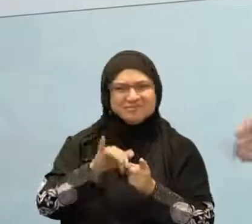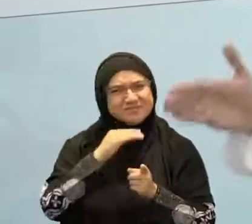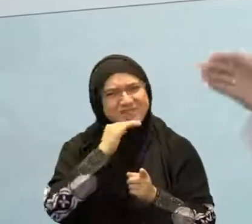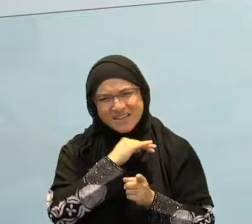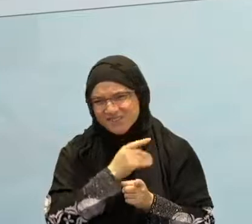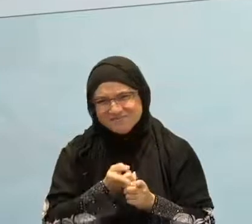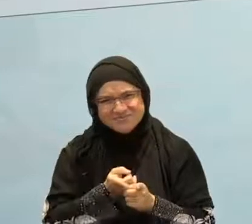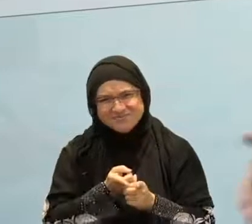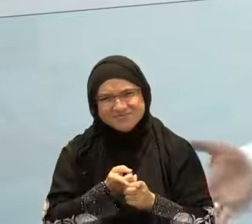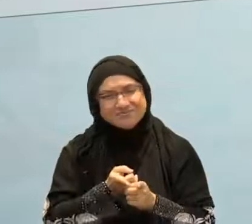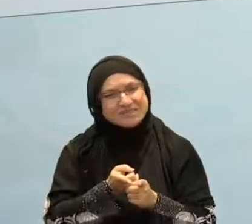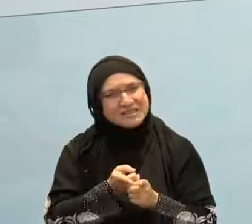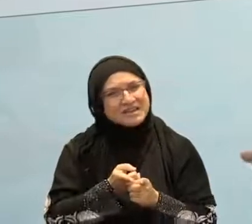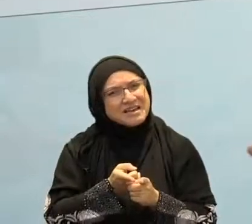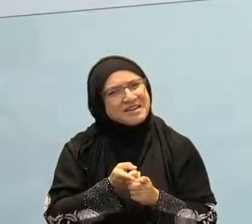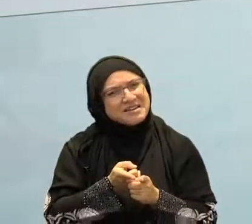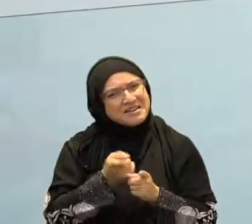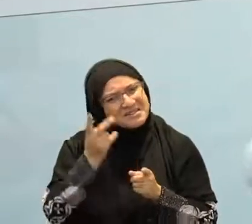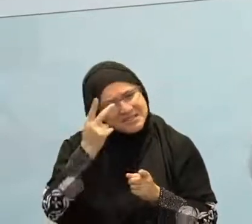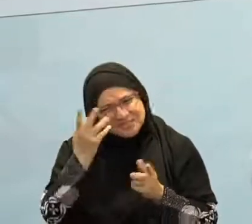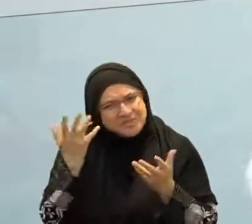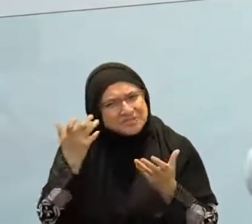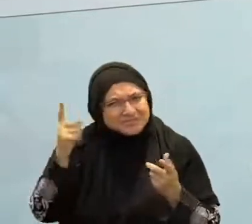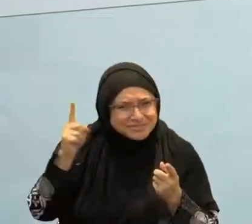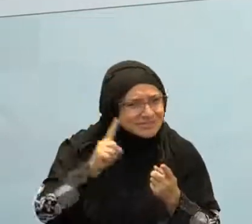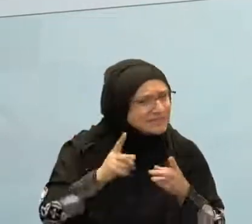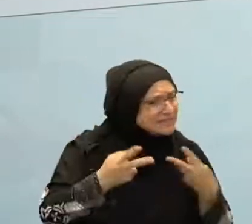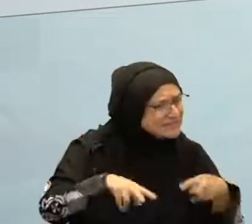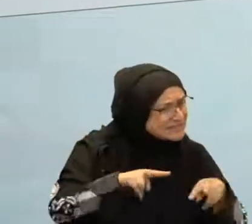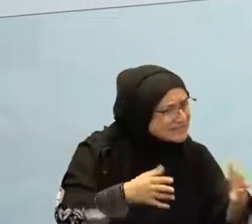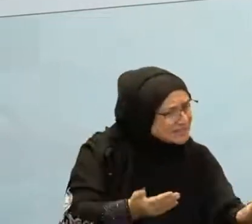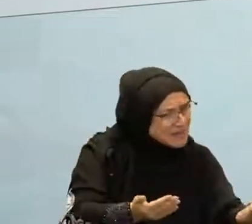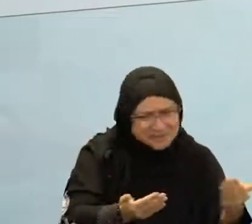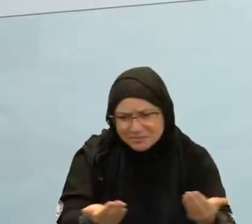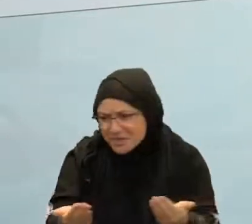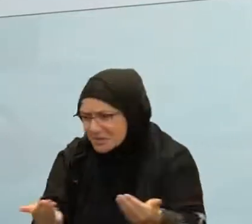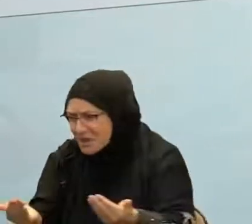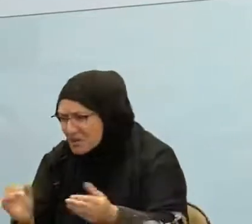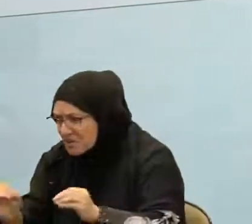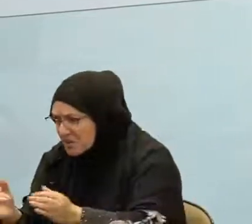servants when the night comes, looking out to my lovers, those that love Allah subhanahu wa ta'ala.